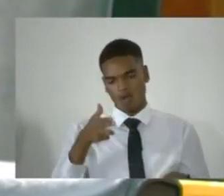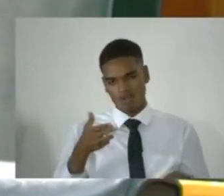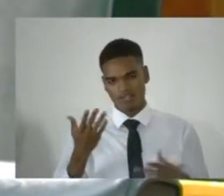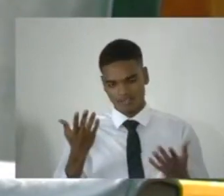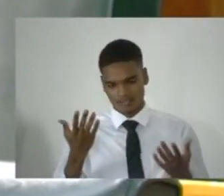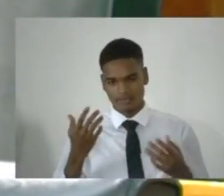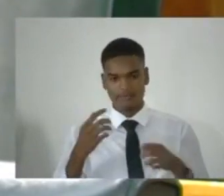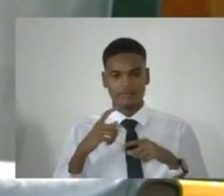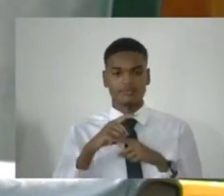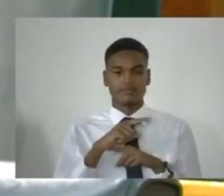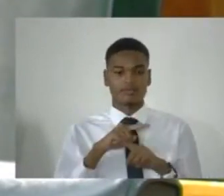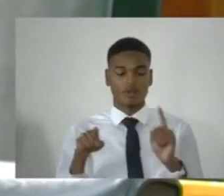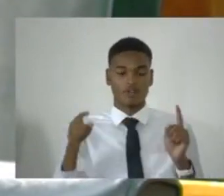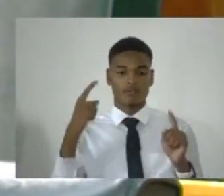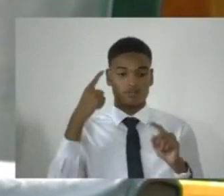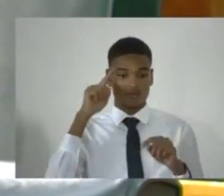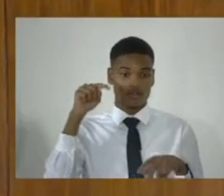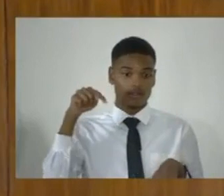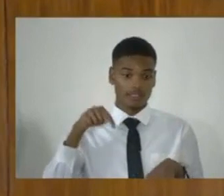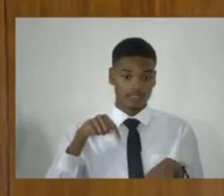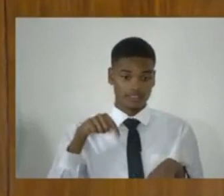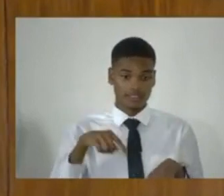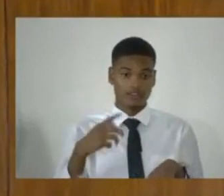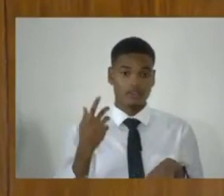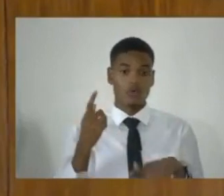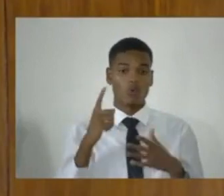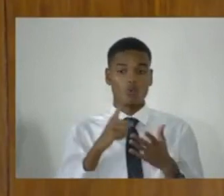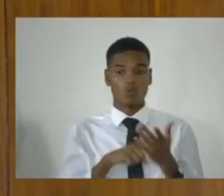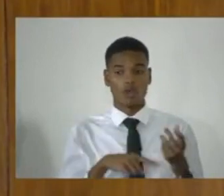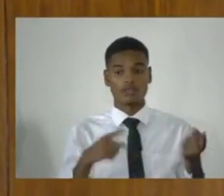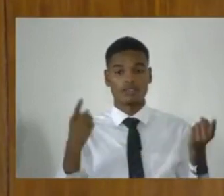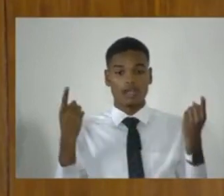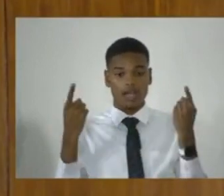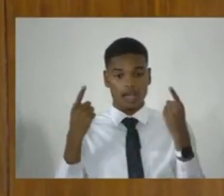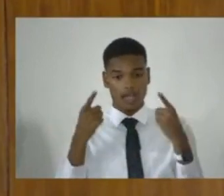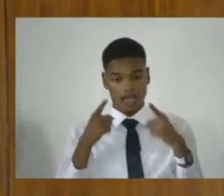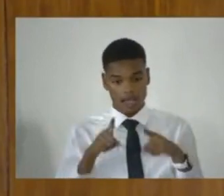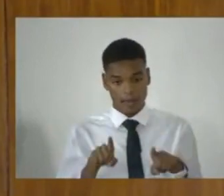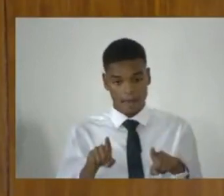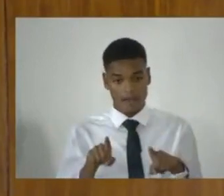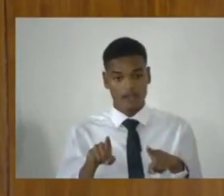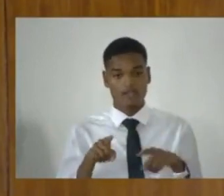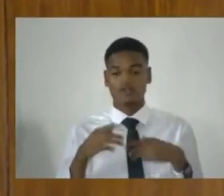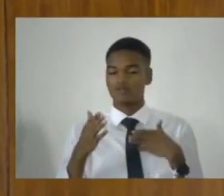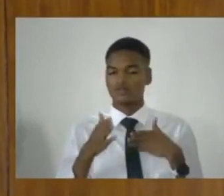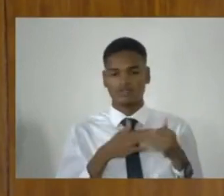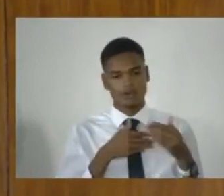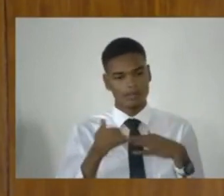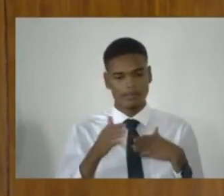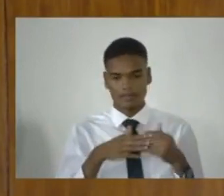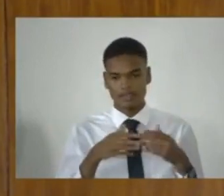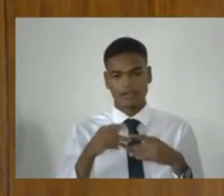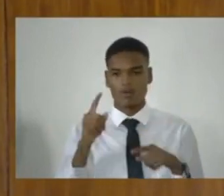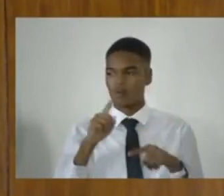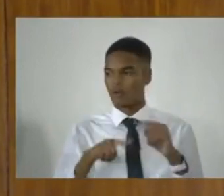In this instance, what is happening is that regardless of the circumstances